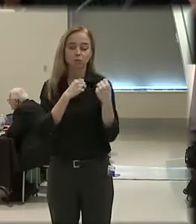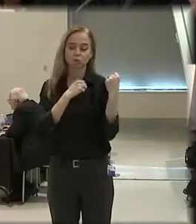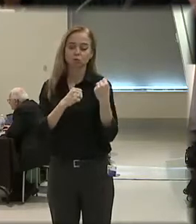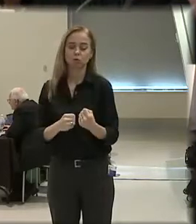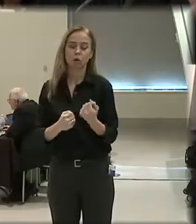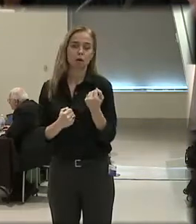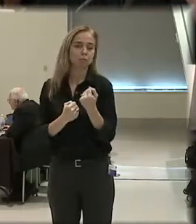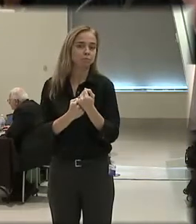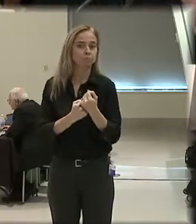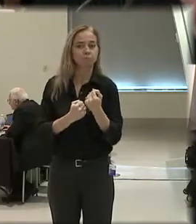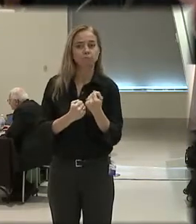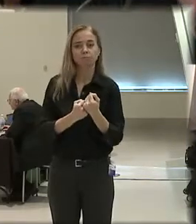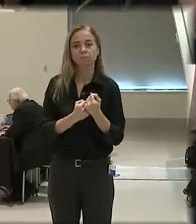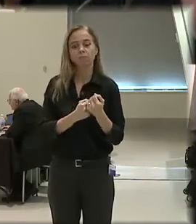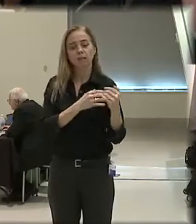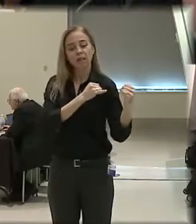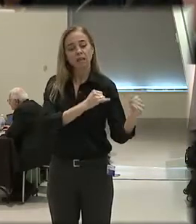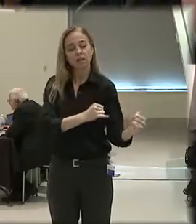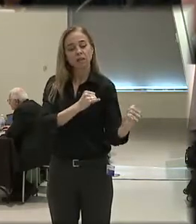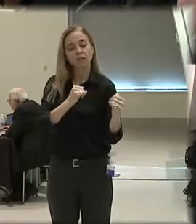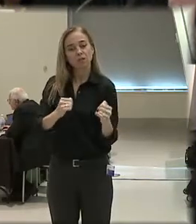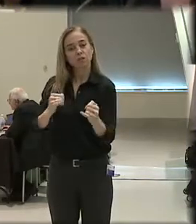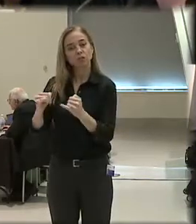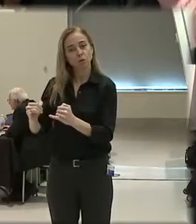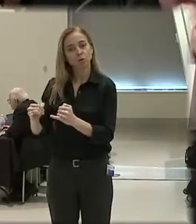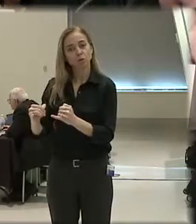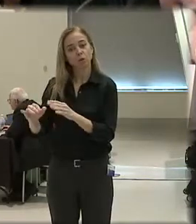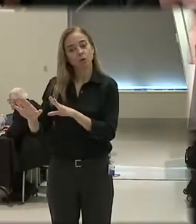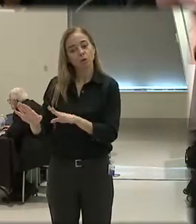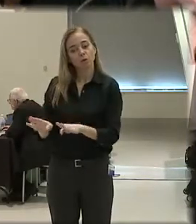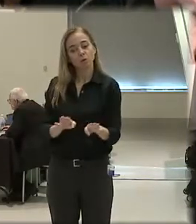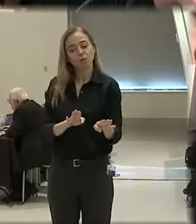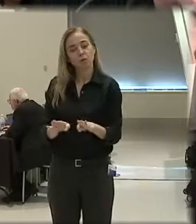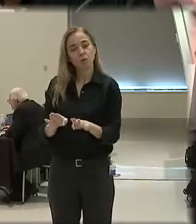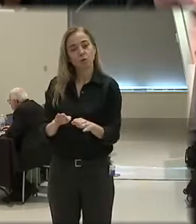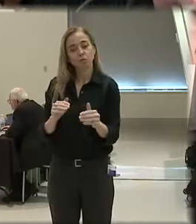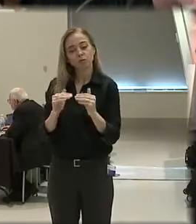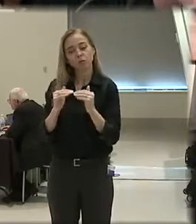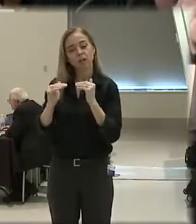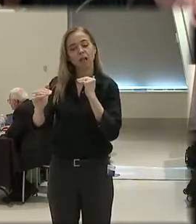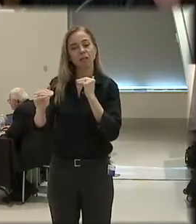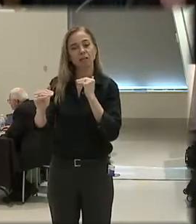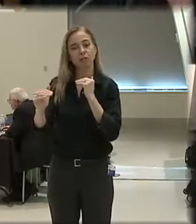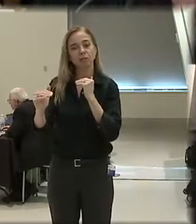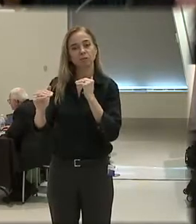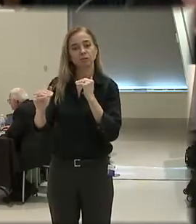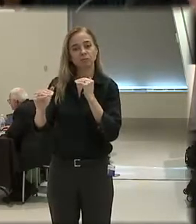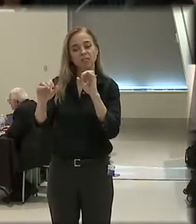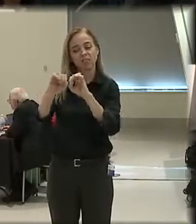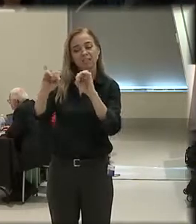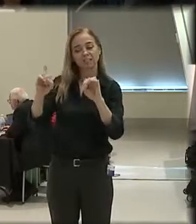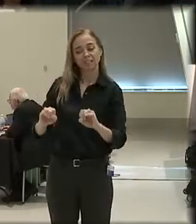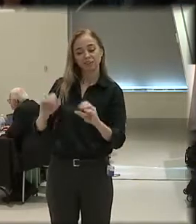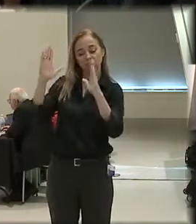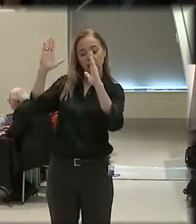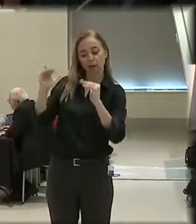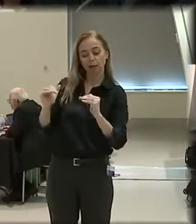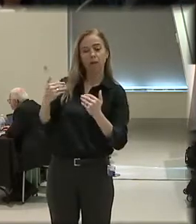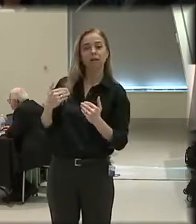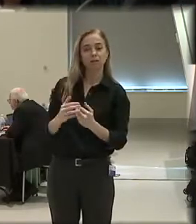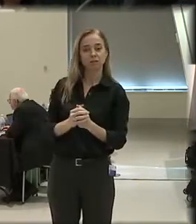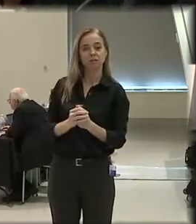that individuals perform to the level that systems both train and keep up the expectations.